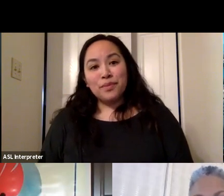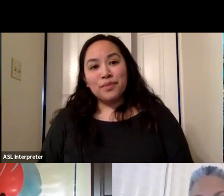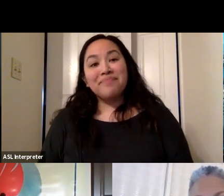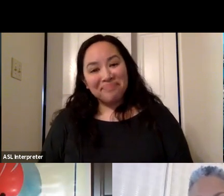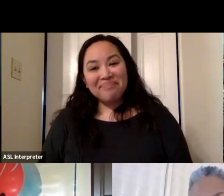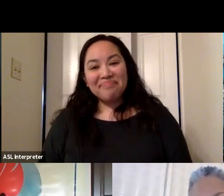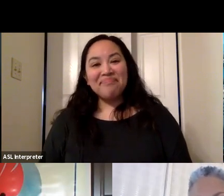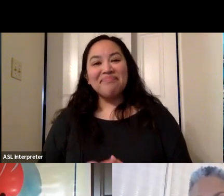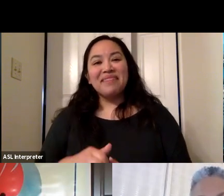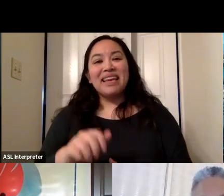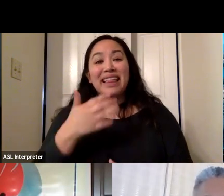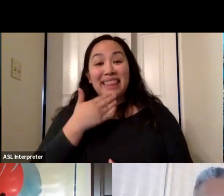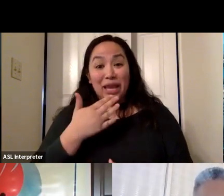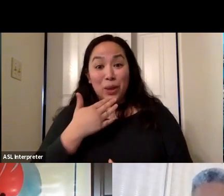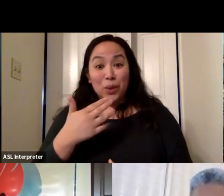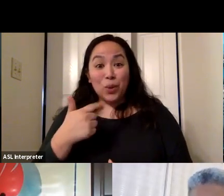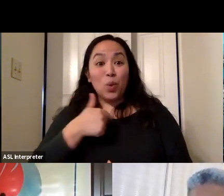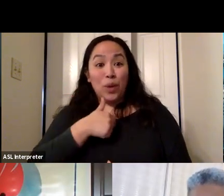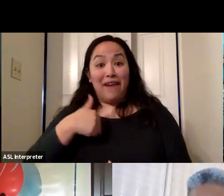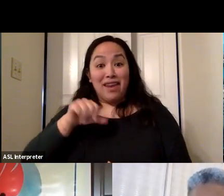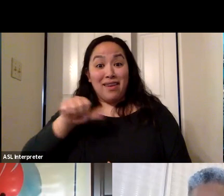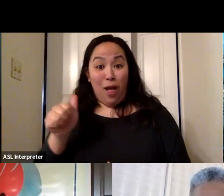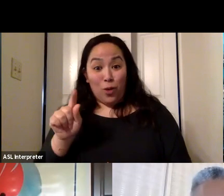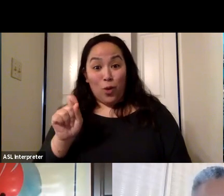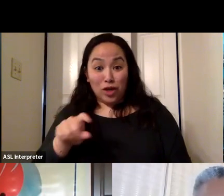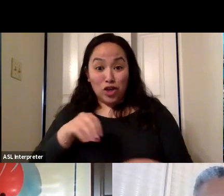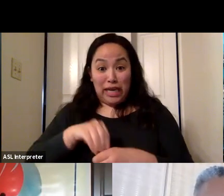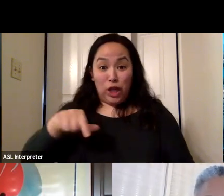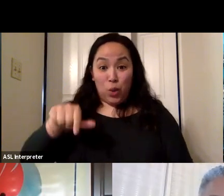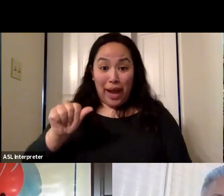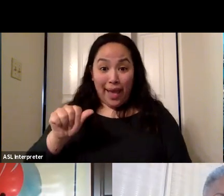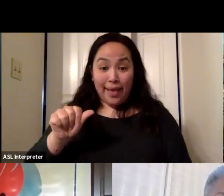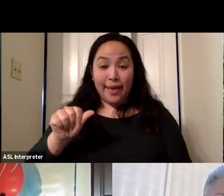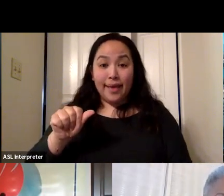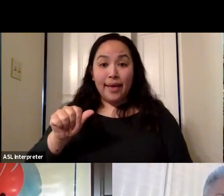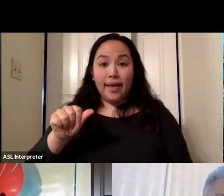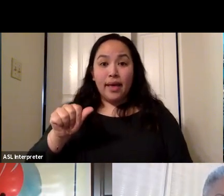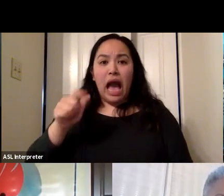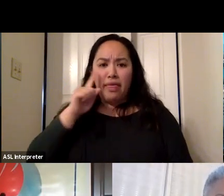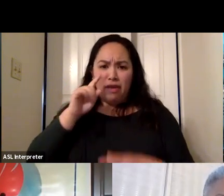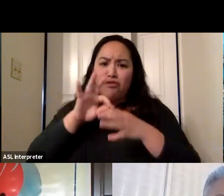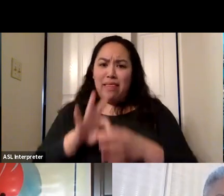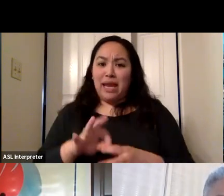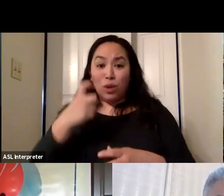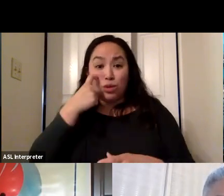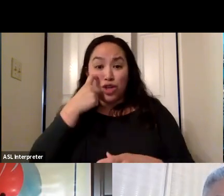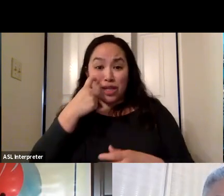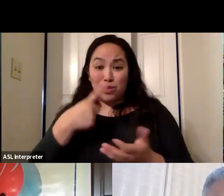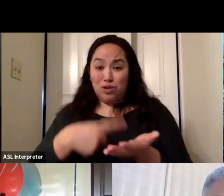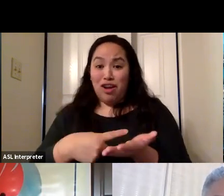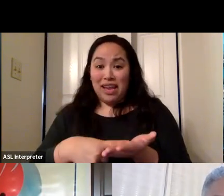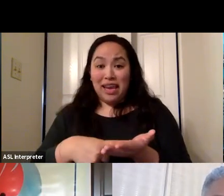Thank you so much. We actually have another question in the Q&A that is, I think, related to what you both were just answering,